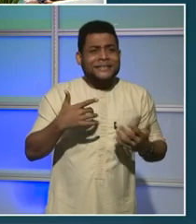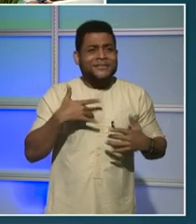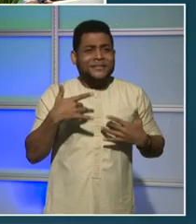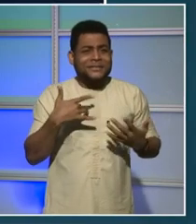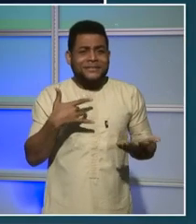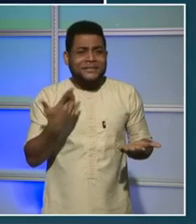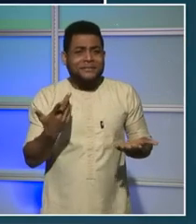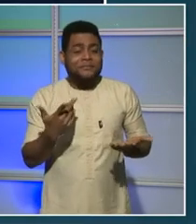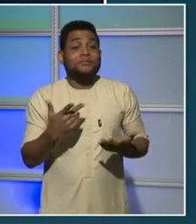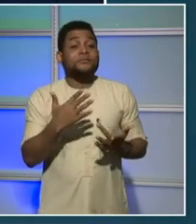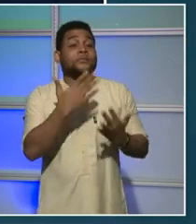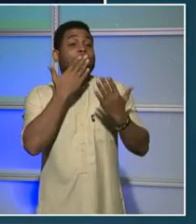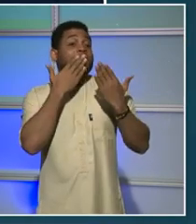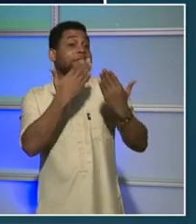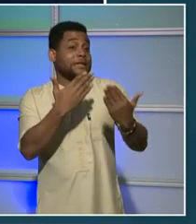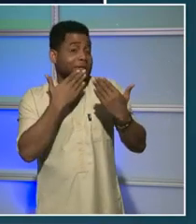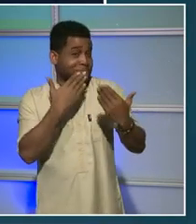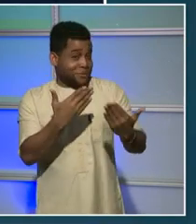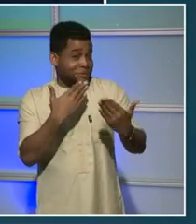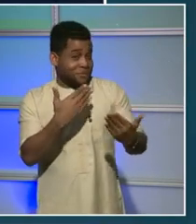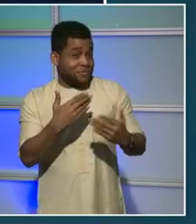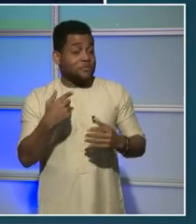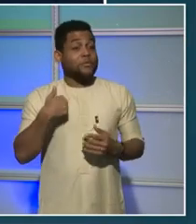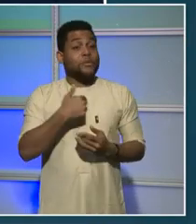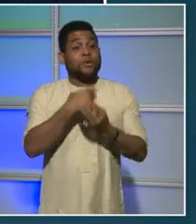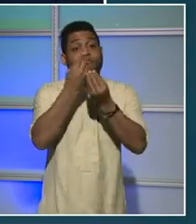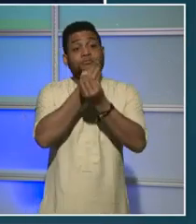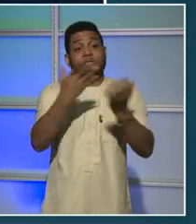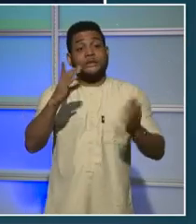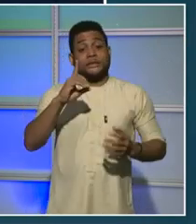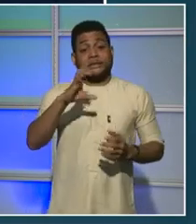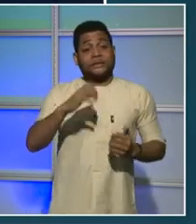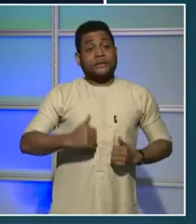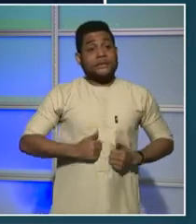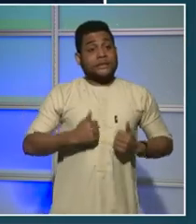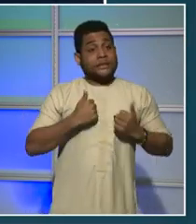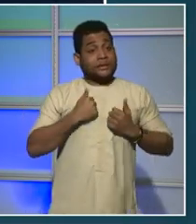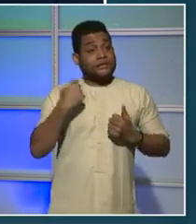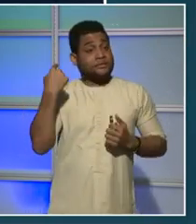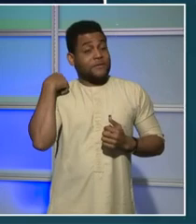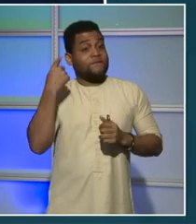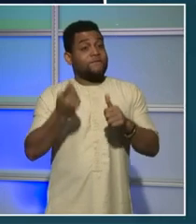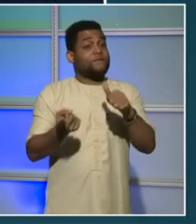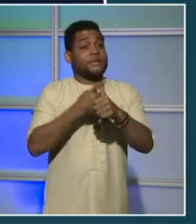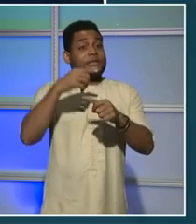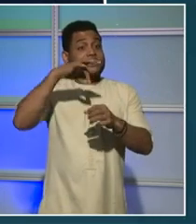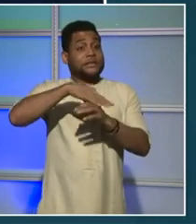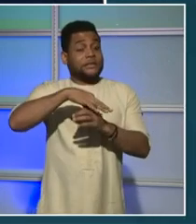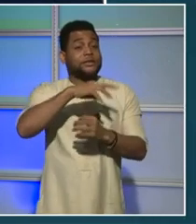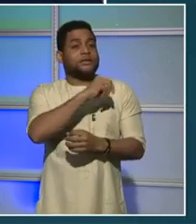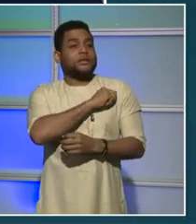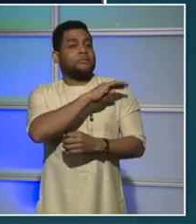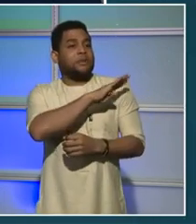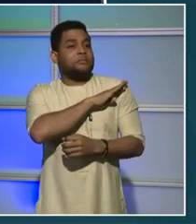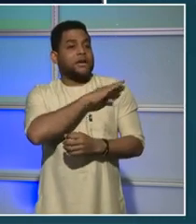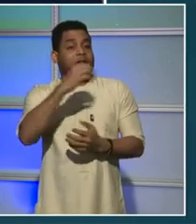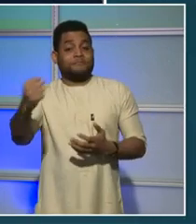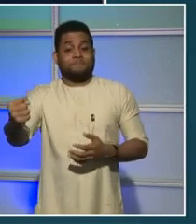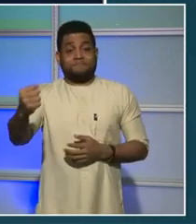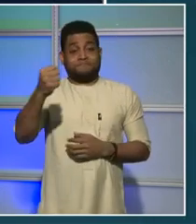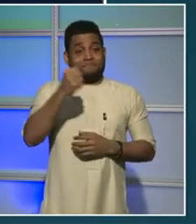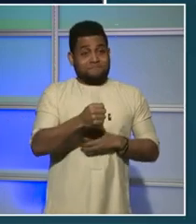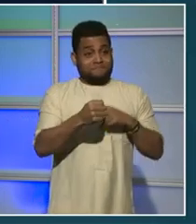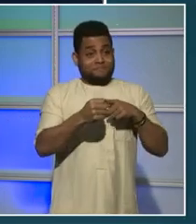this to the residents of the District of Columbia. When the Mayor was first elected, one of the foundational pillars of our budget was